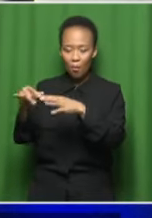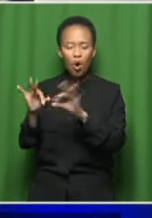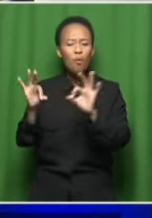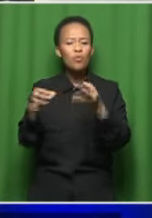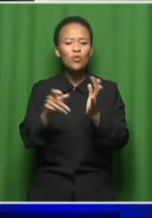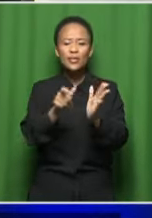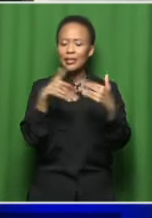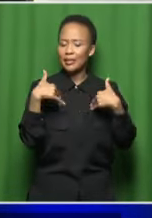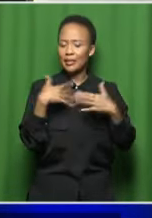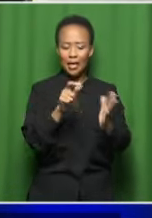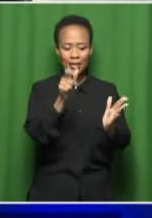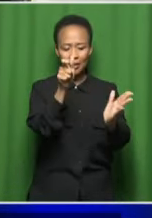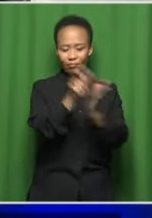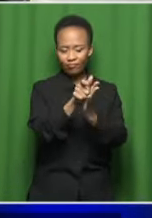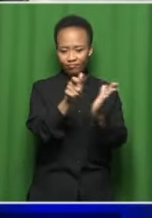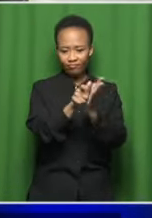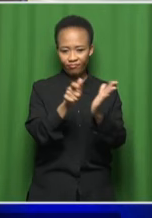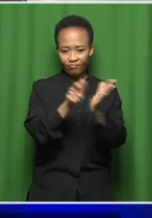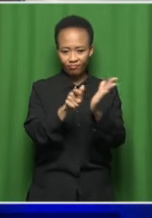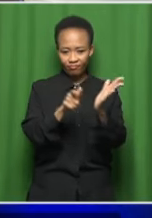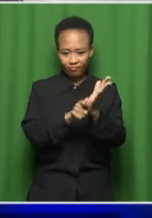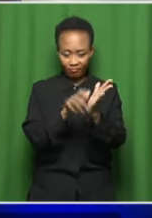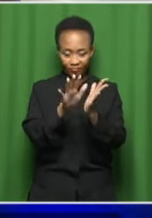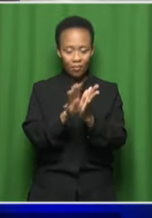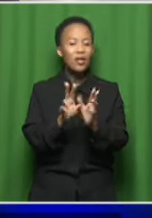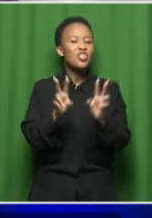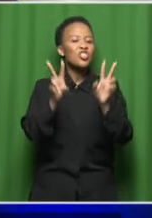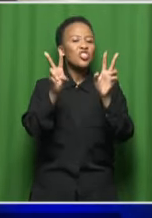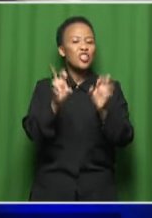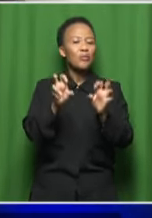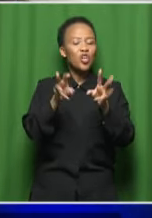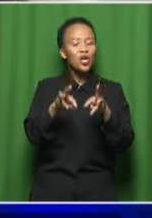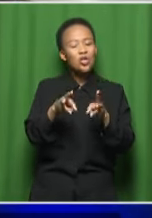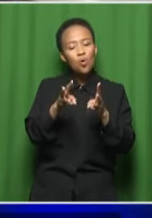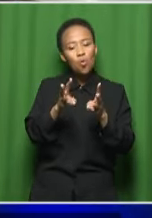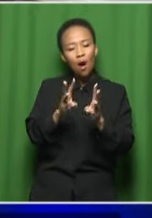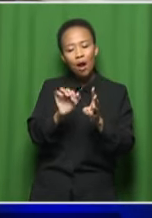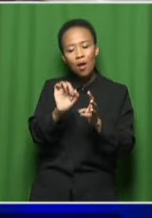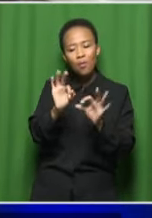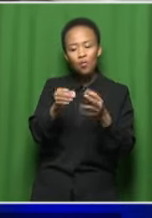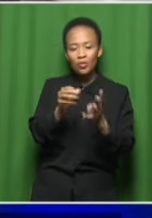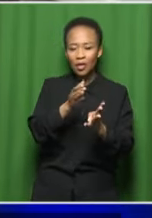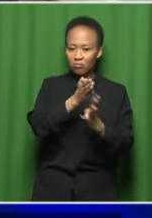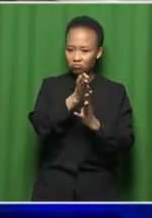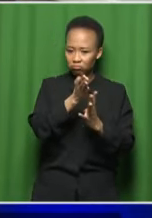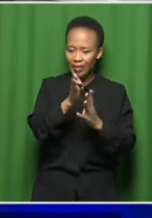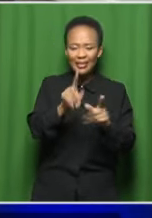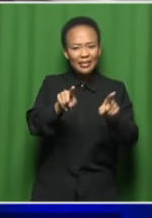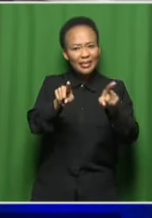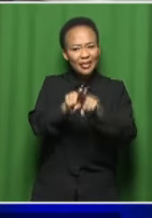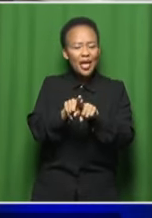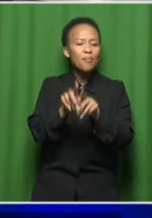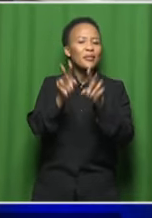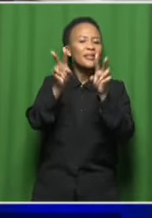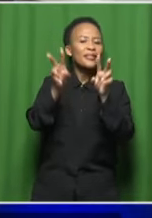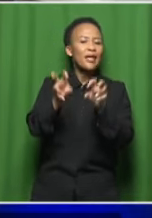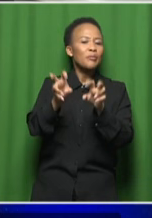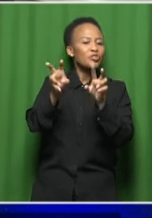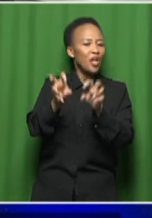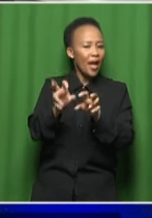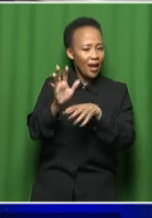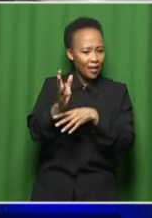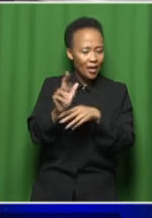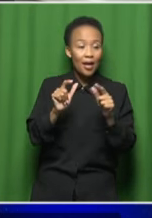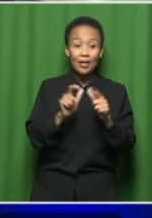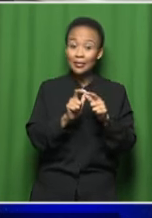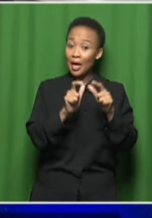the genre or should the subject be linear? Or is it the same subject as the big and established